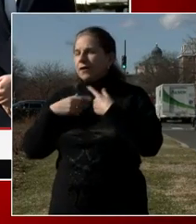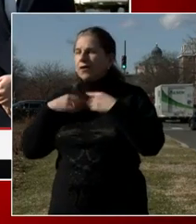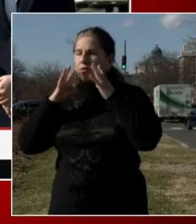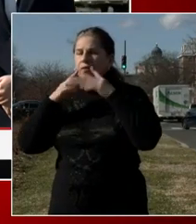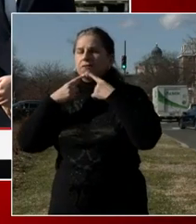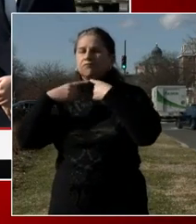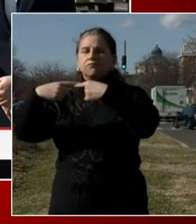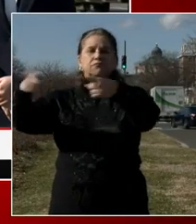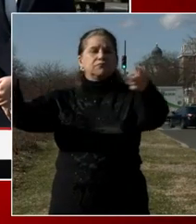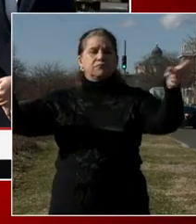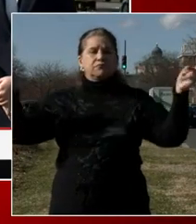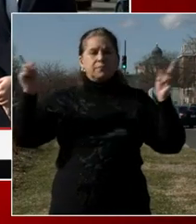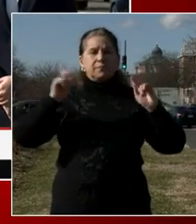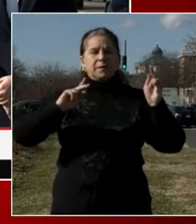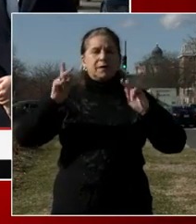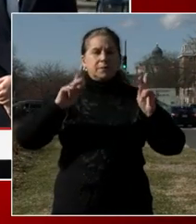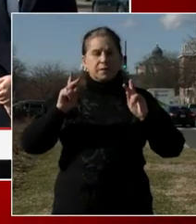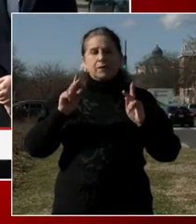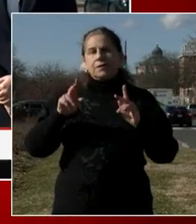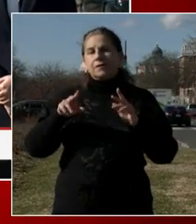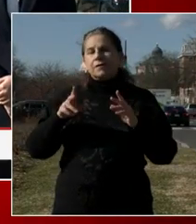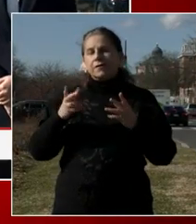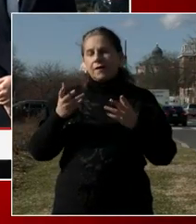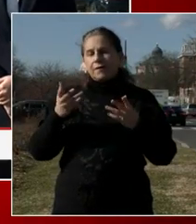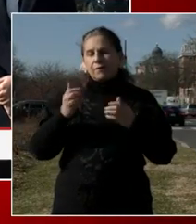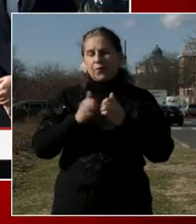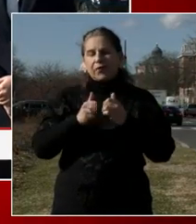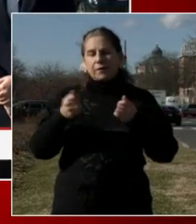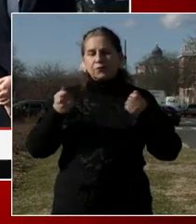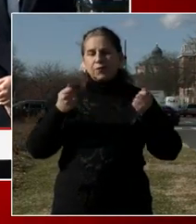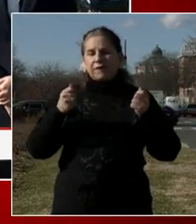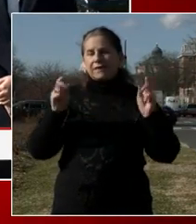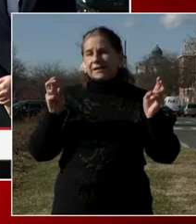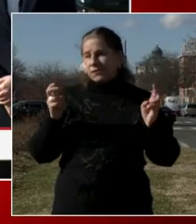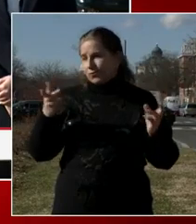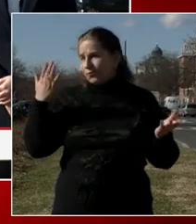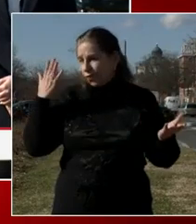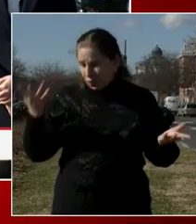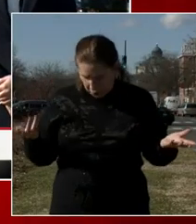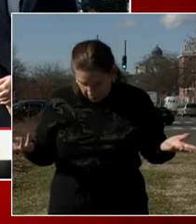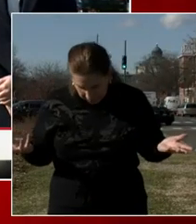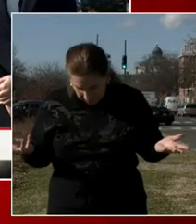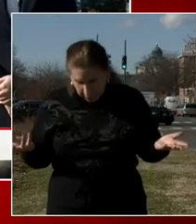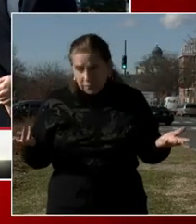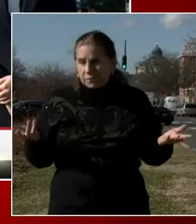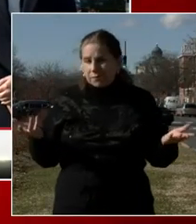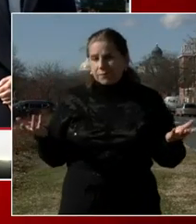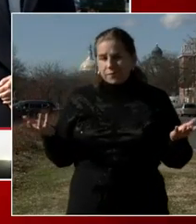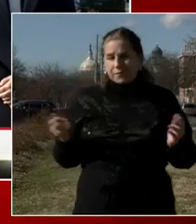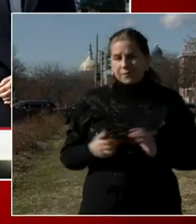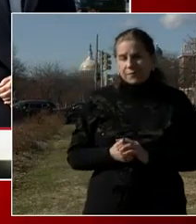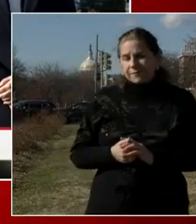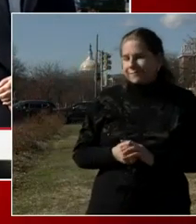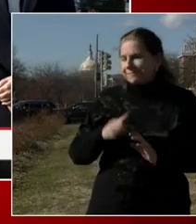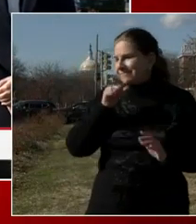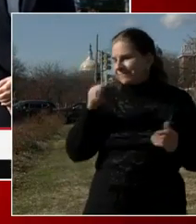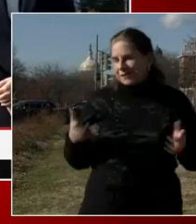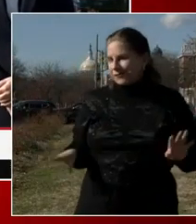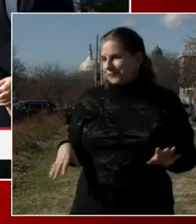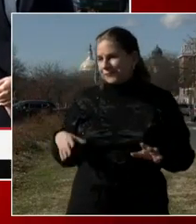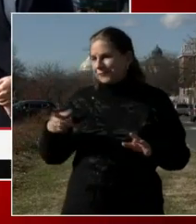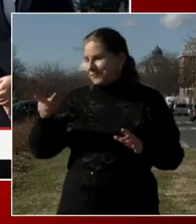for any administrative issues that will follow that. No, obviously, obviously, it's not completed.